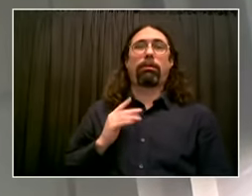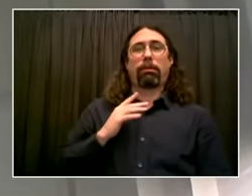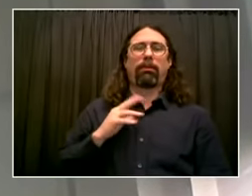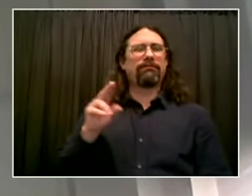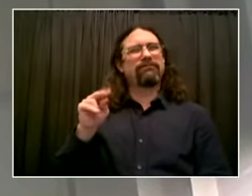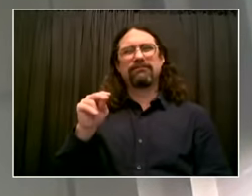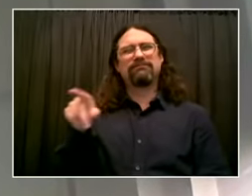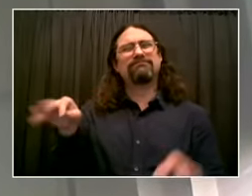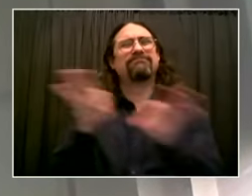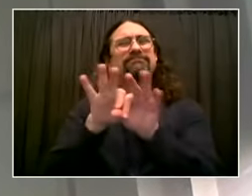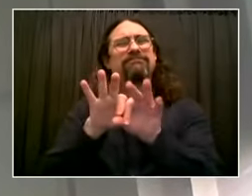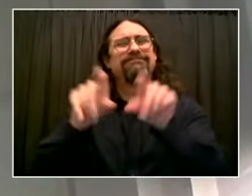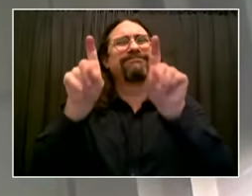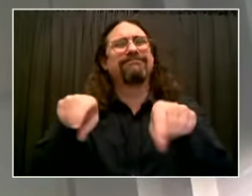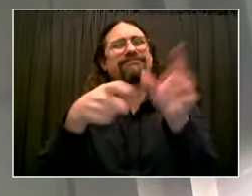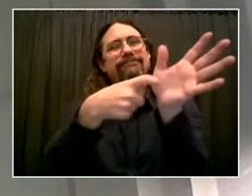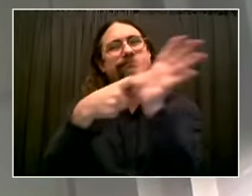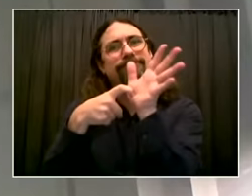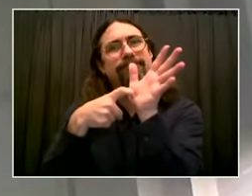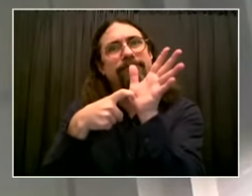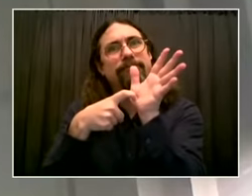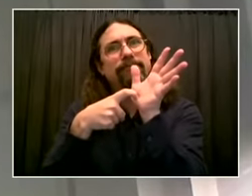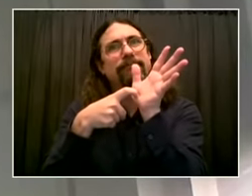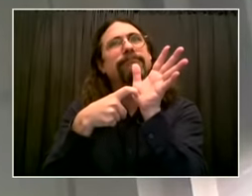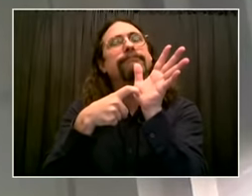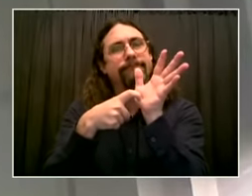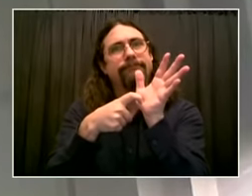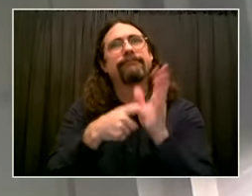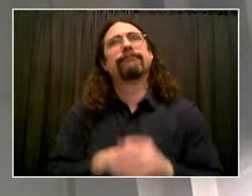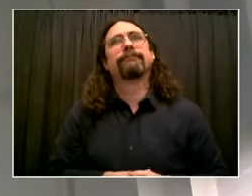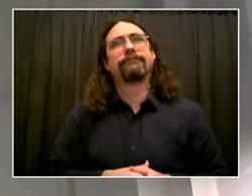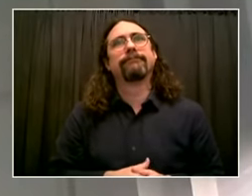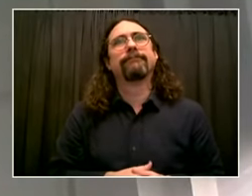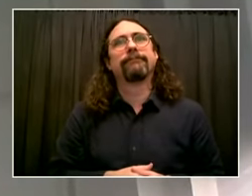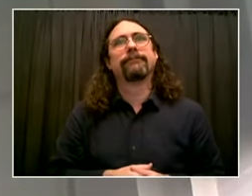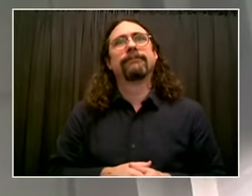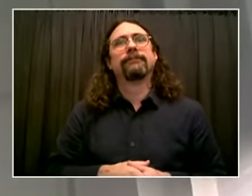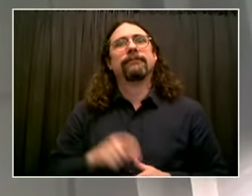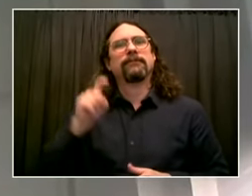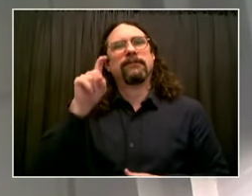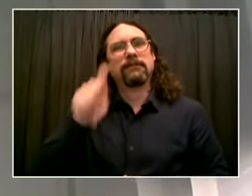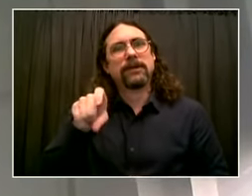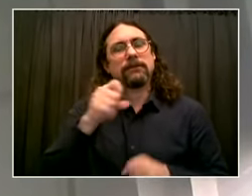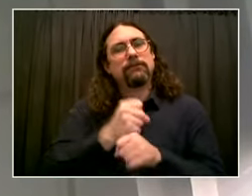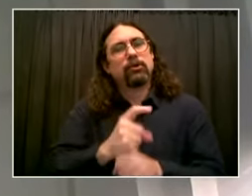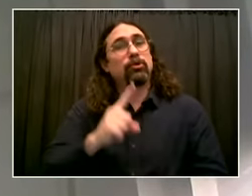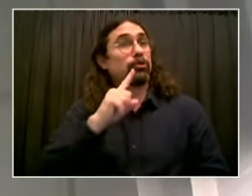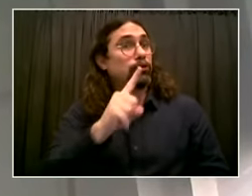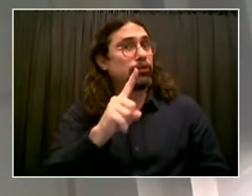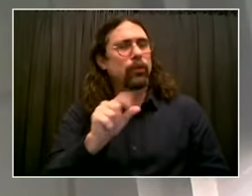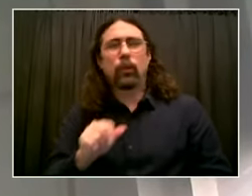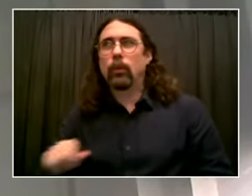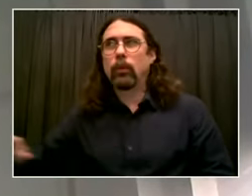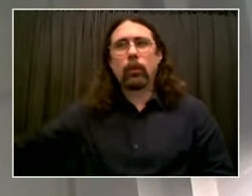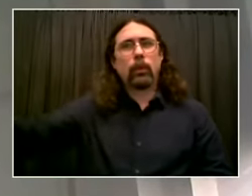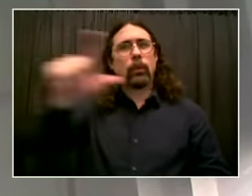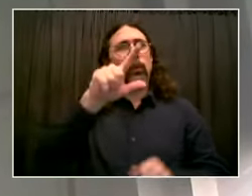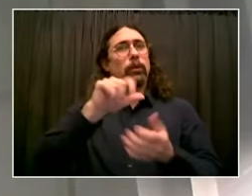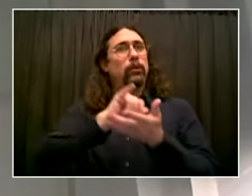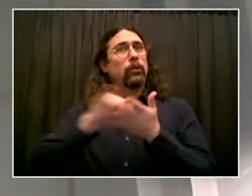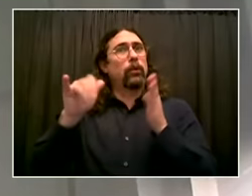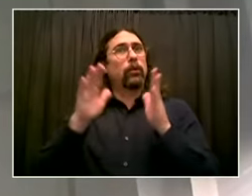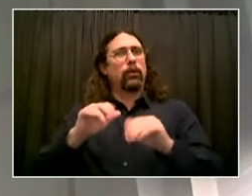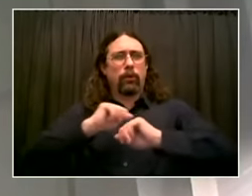to the services, goods, and activities that, particularly during this time, are only available online. Like many community-based